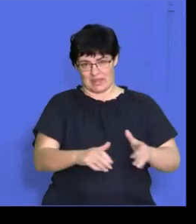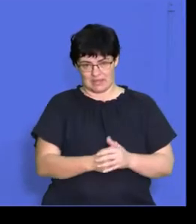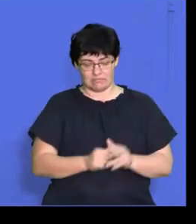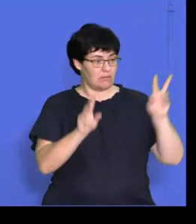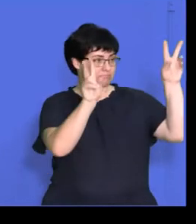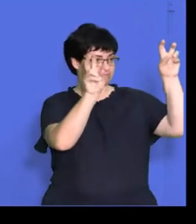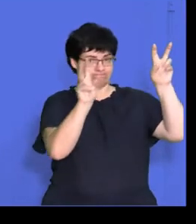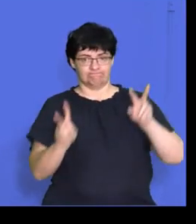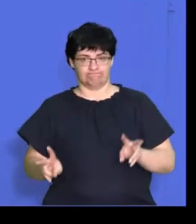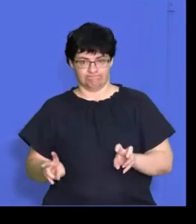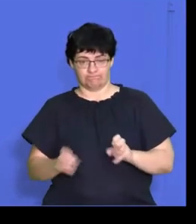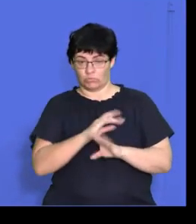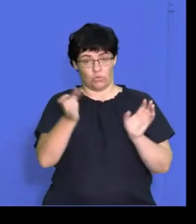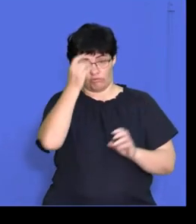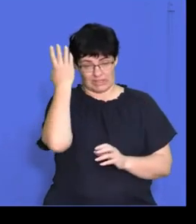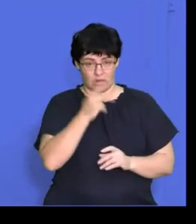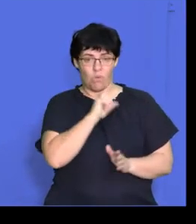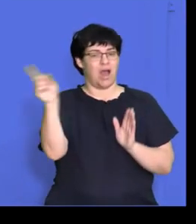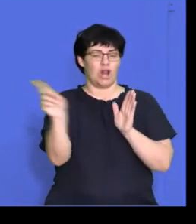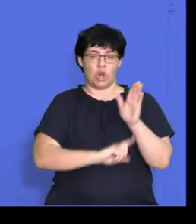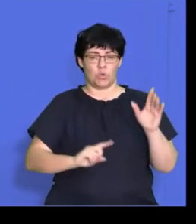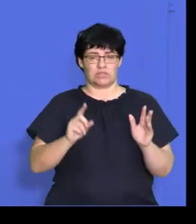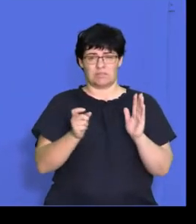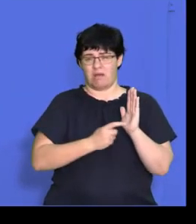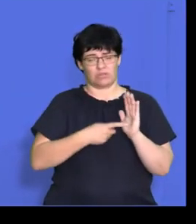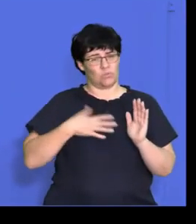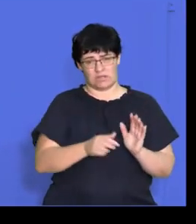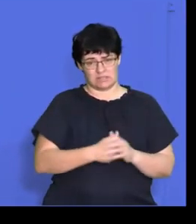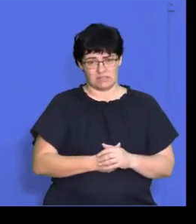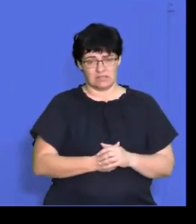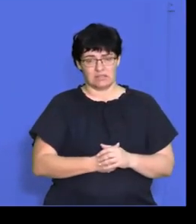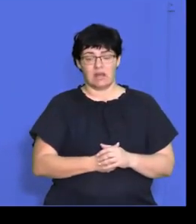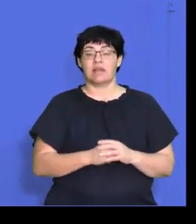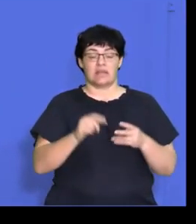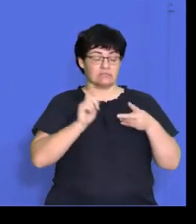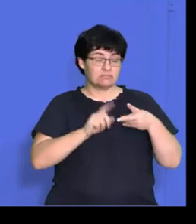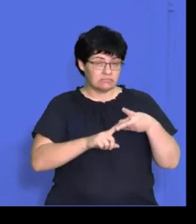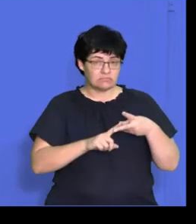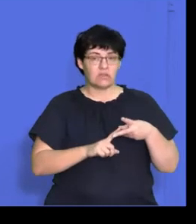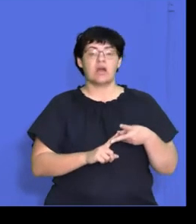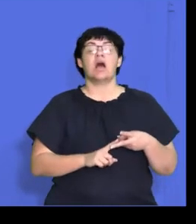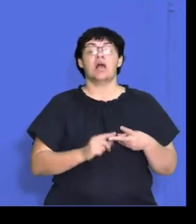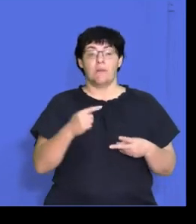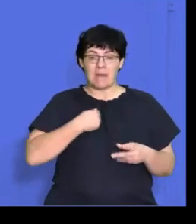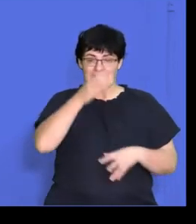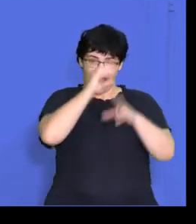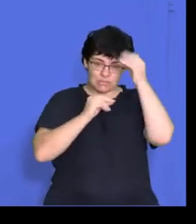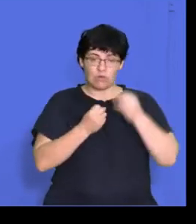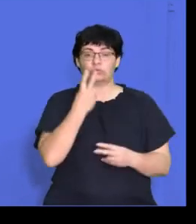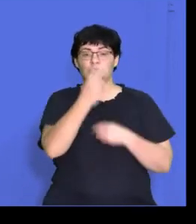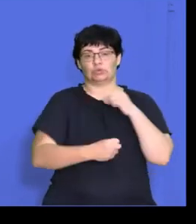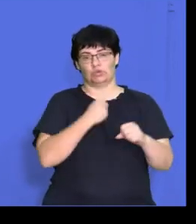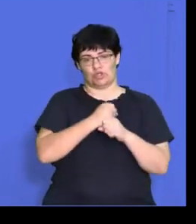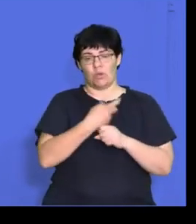forget to add in your quotation marks. You don't want to lose unnecessary marks there. And the final one is two years' experience in nursing will be an